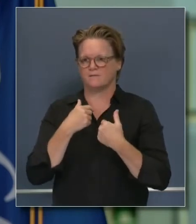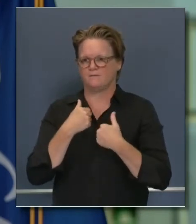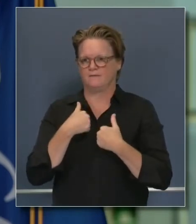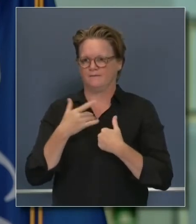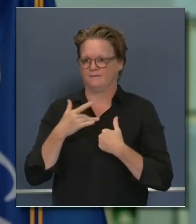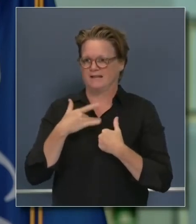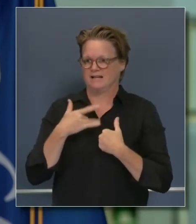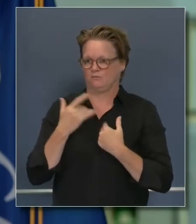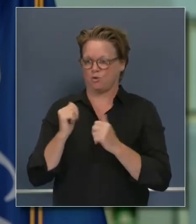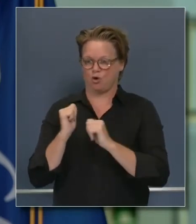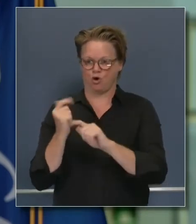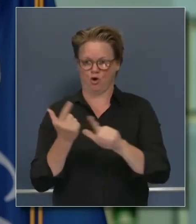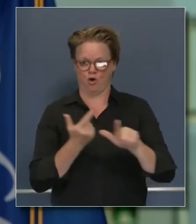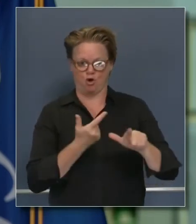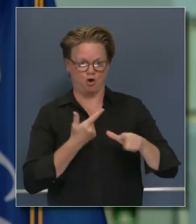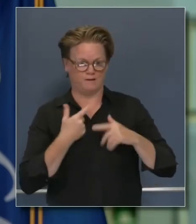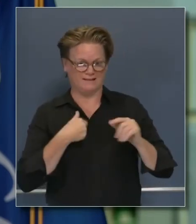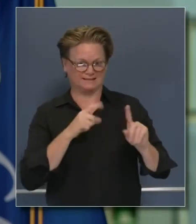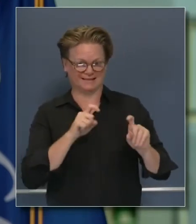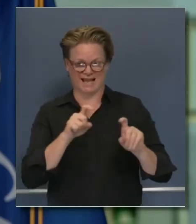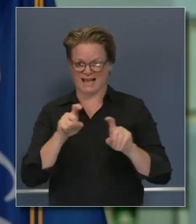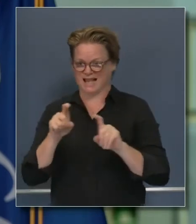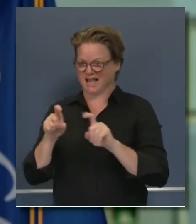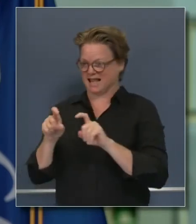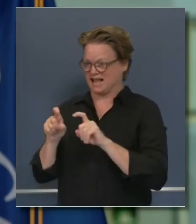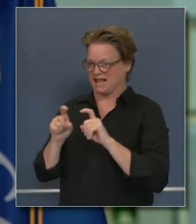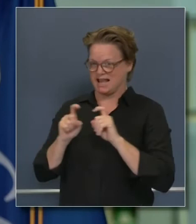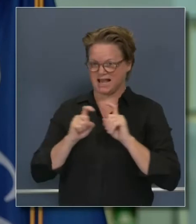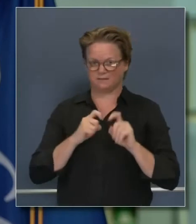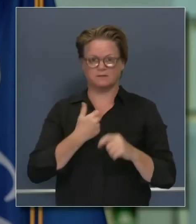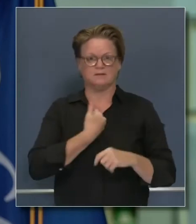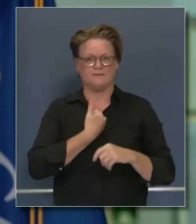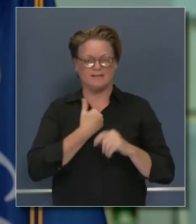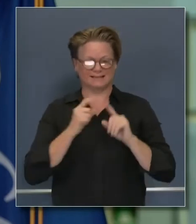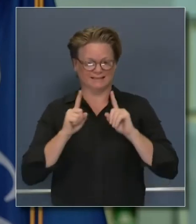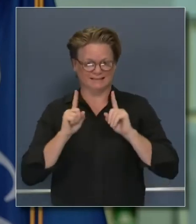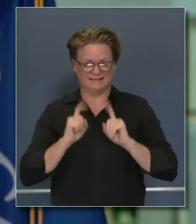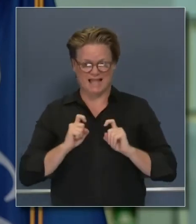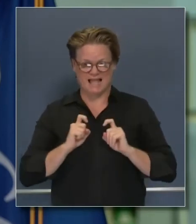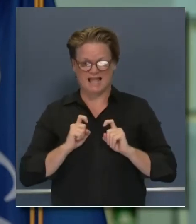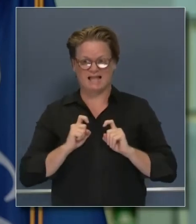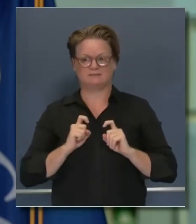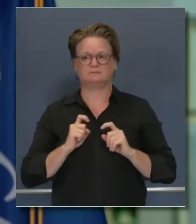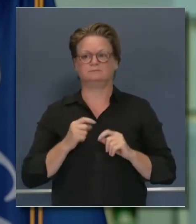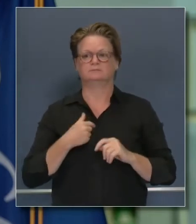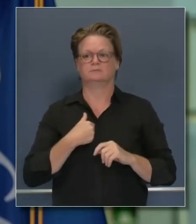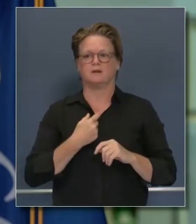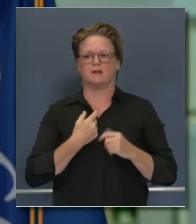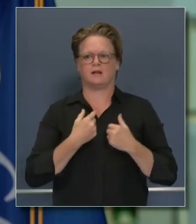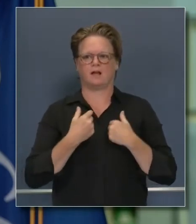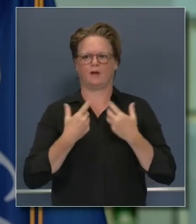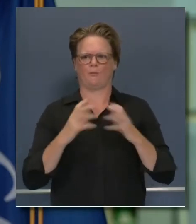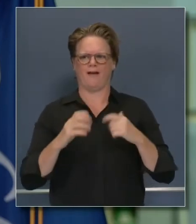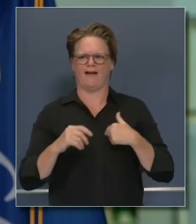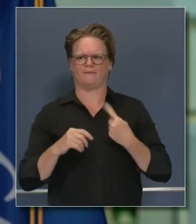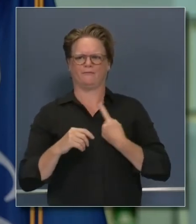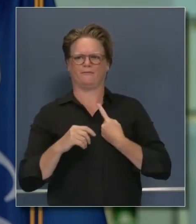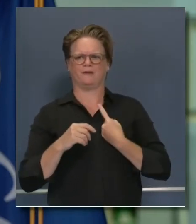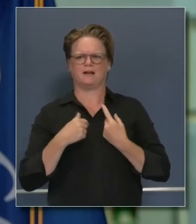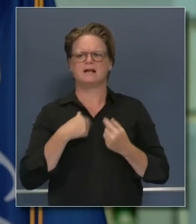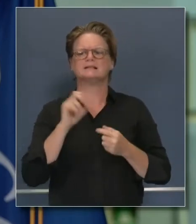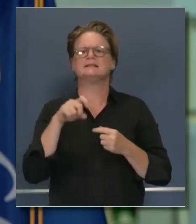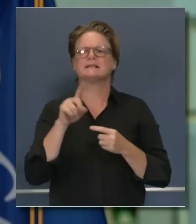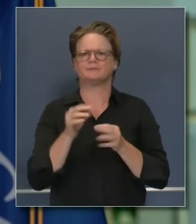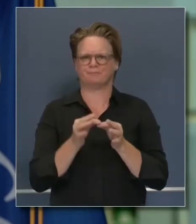test was getting access to the test. I didn't want to put myself in of the line for many, many months, so I delayed that until a visit